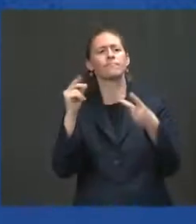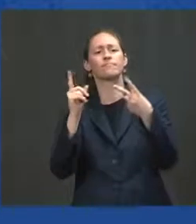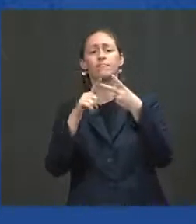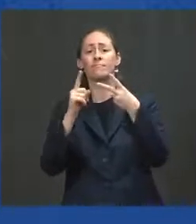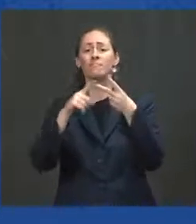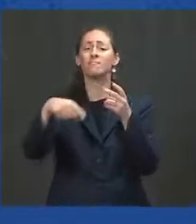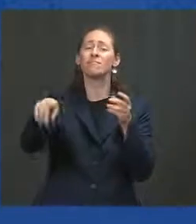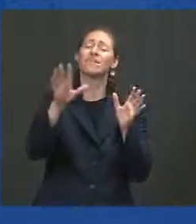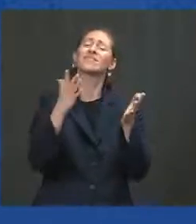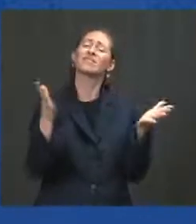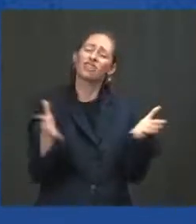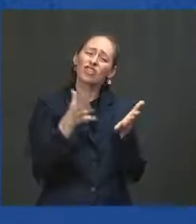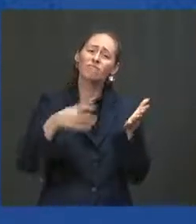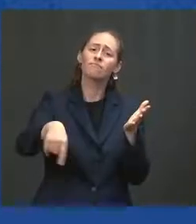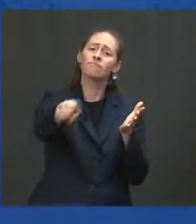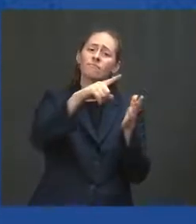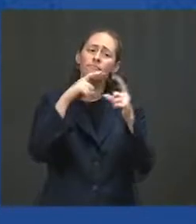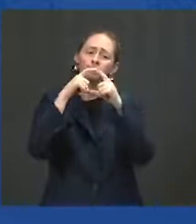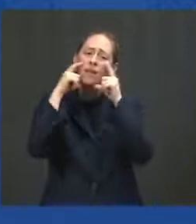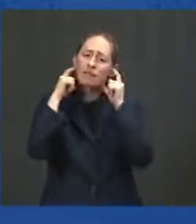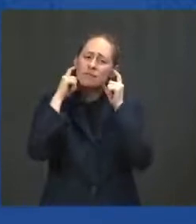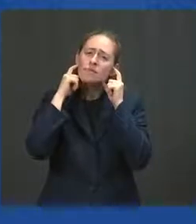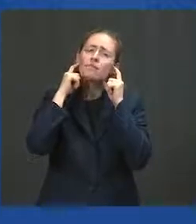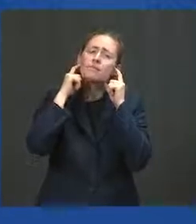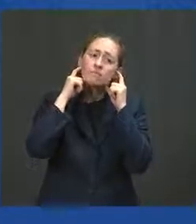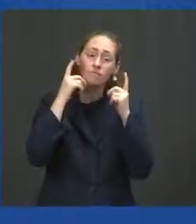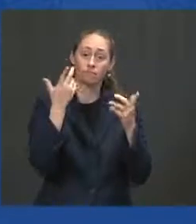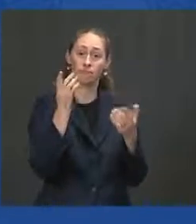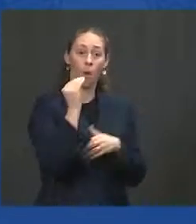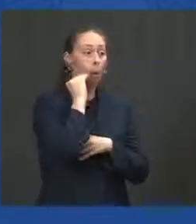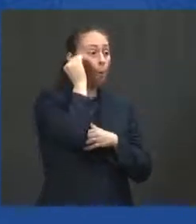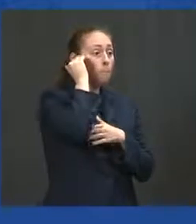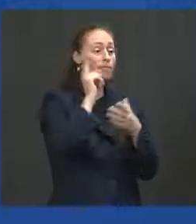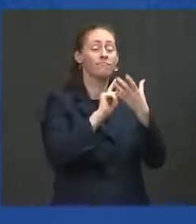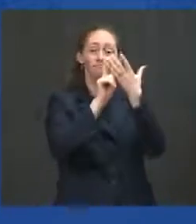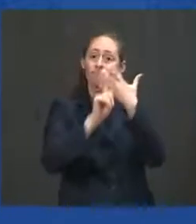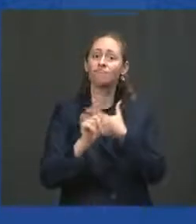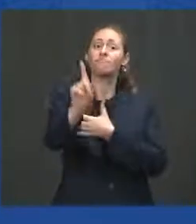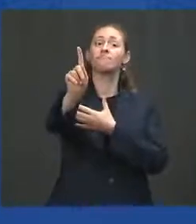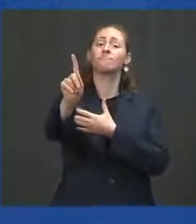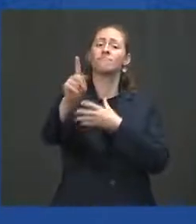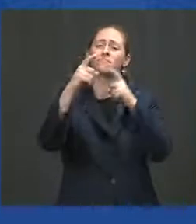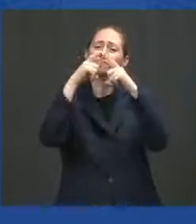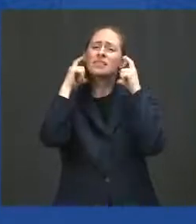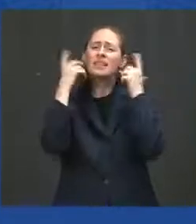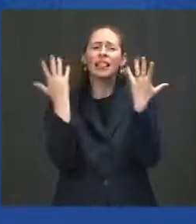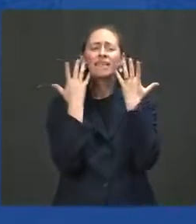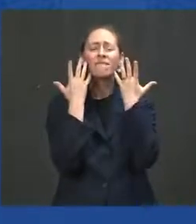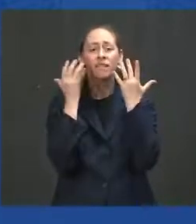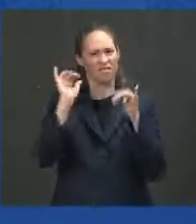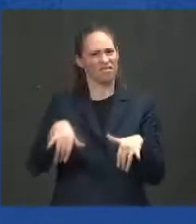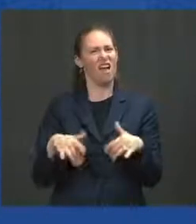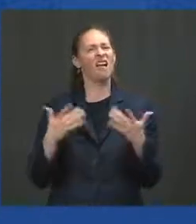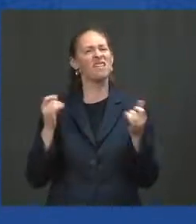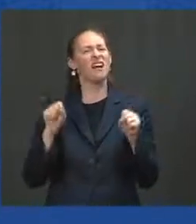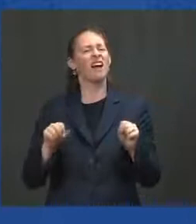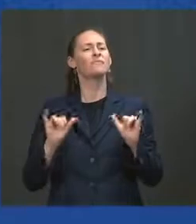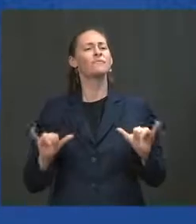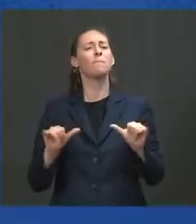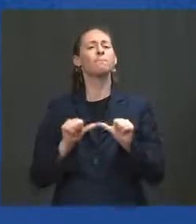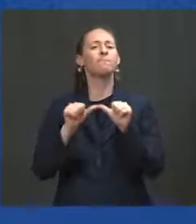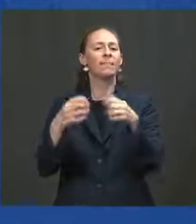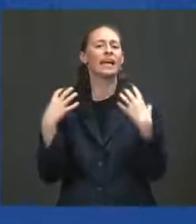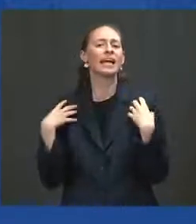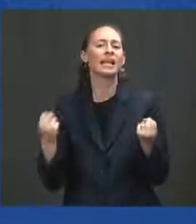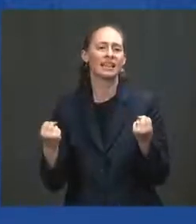when they leave home. That's how we can best keep our kids safe. As I've said before, the